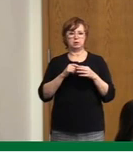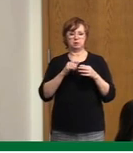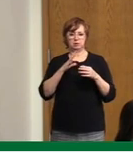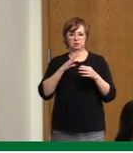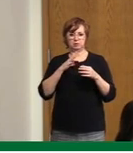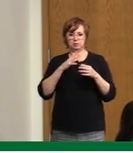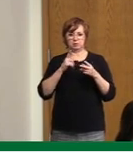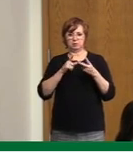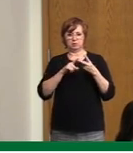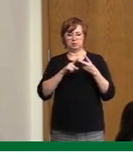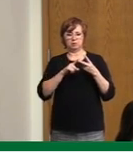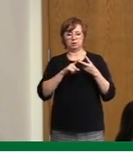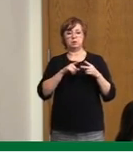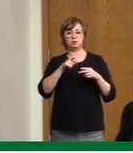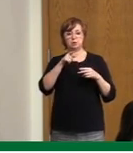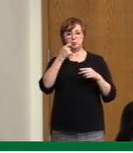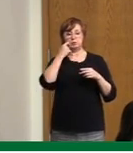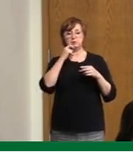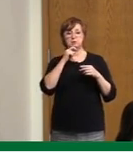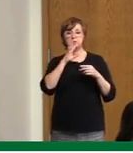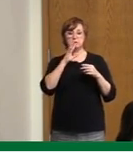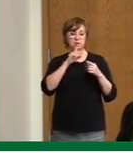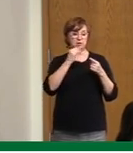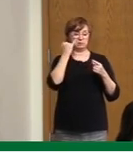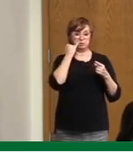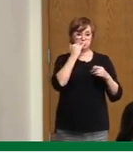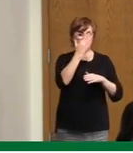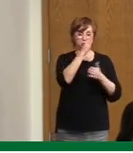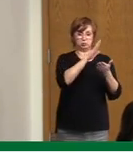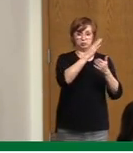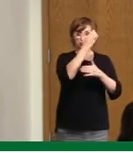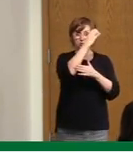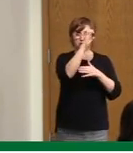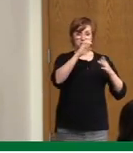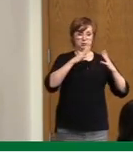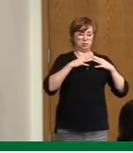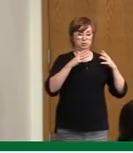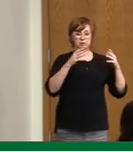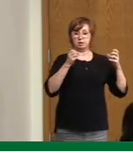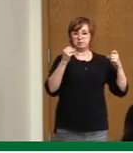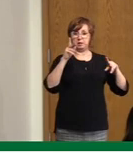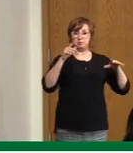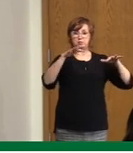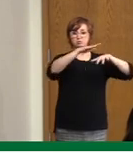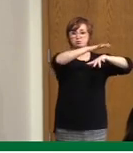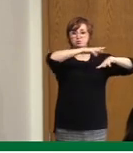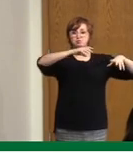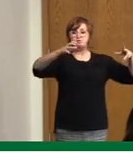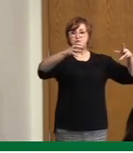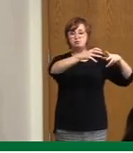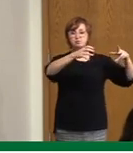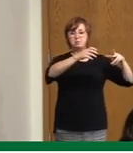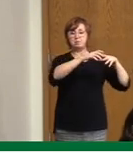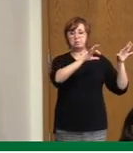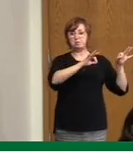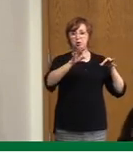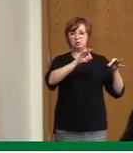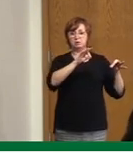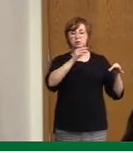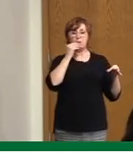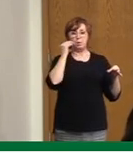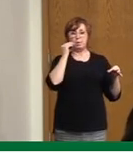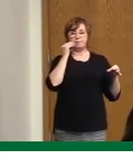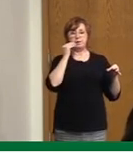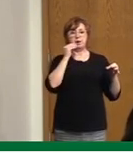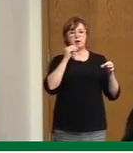in January if there were high cases, people went back to school, for example. If there are higher cases or in the same position we're in right